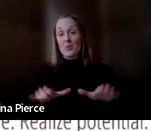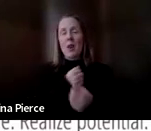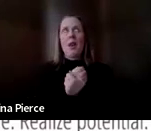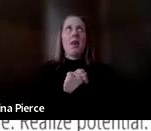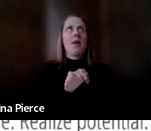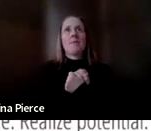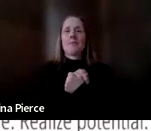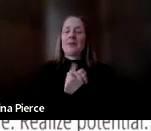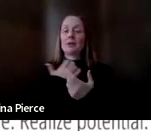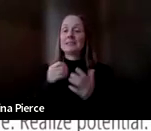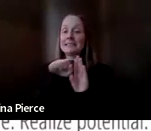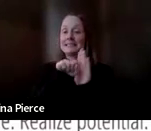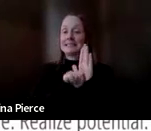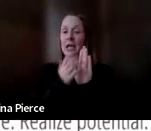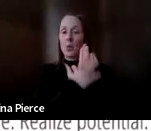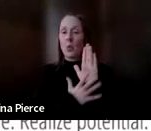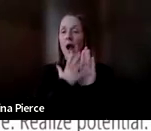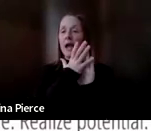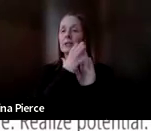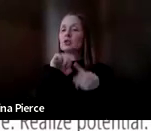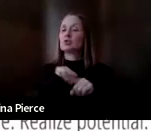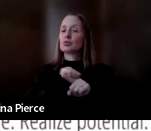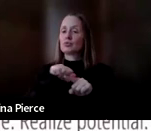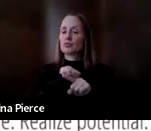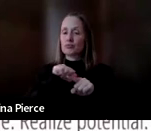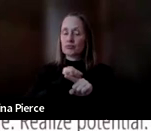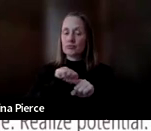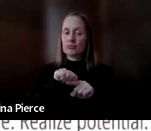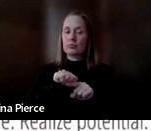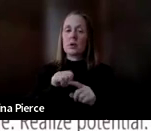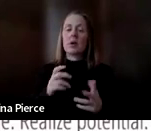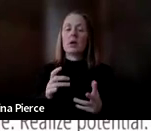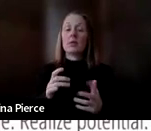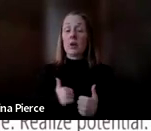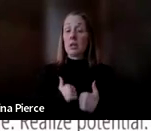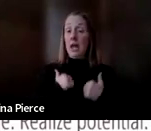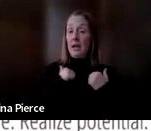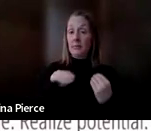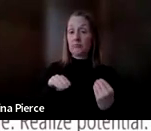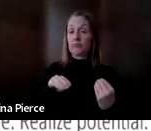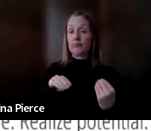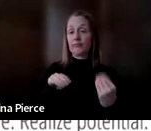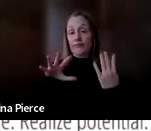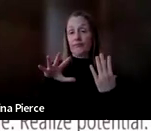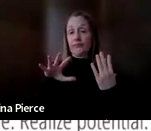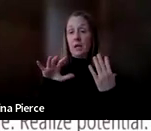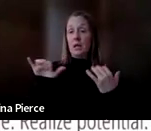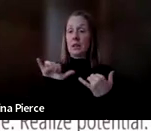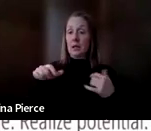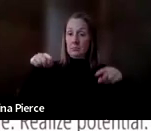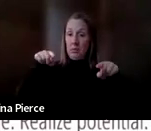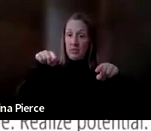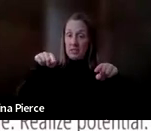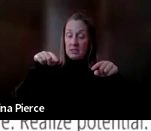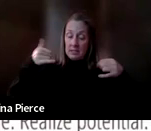statewide trainings. So our statewide trainings are either live virtual events like this or in